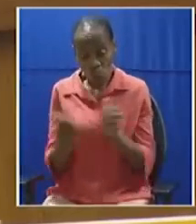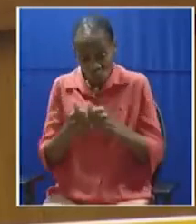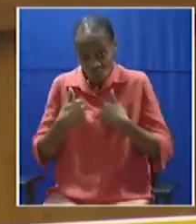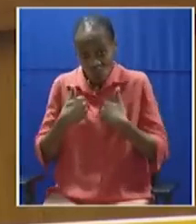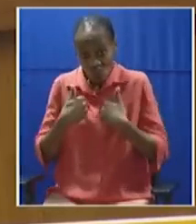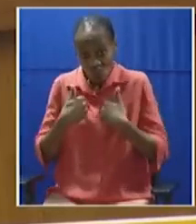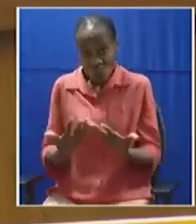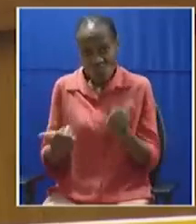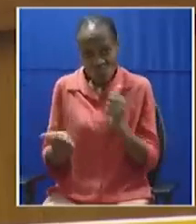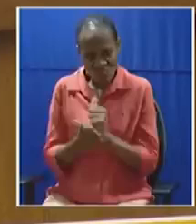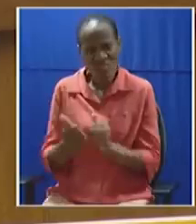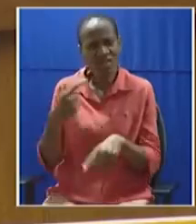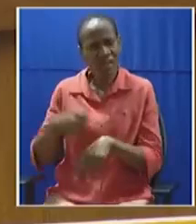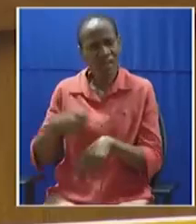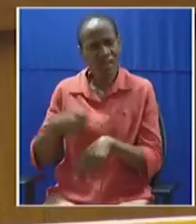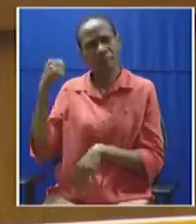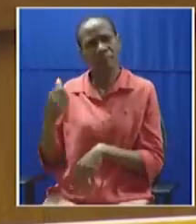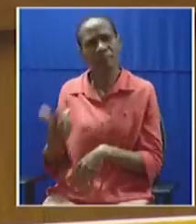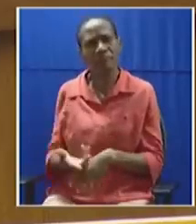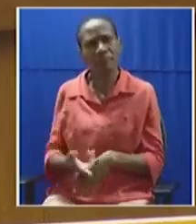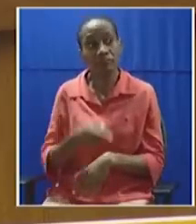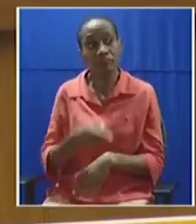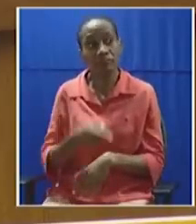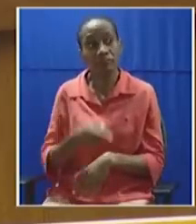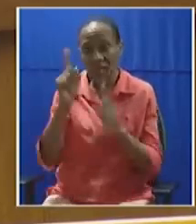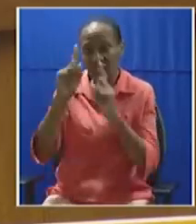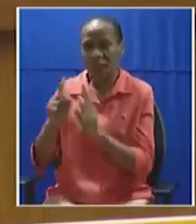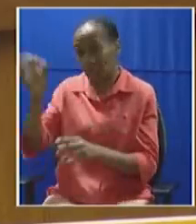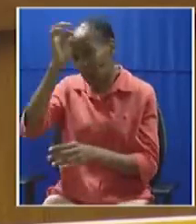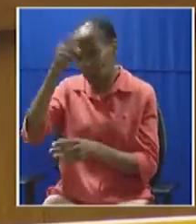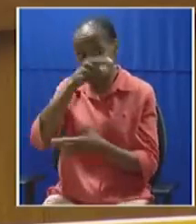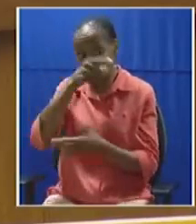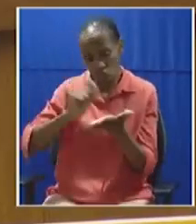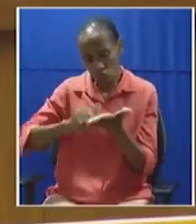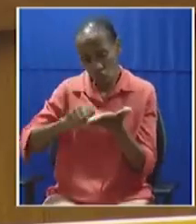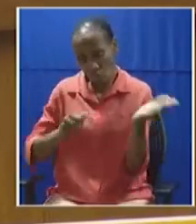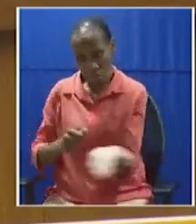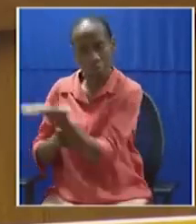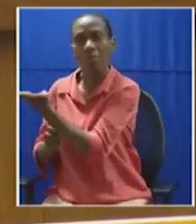difficult, you rode to the special branch that